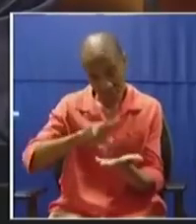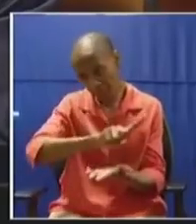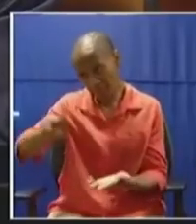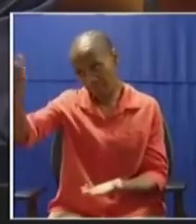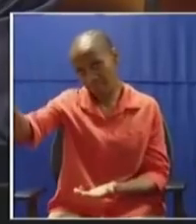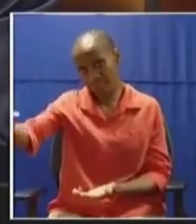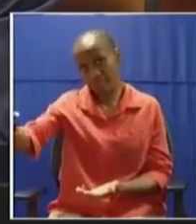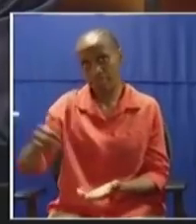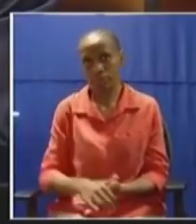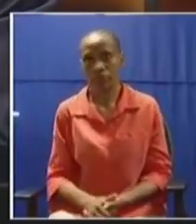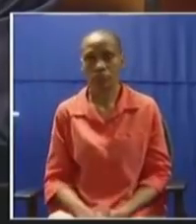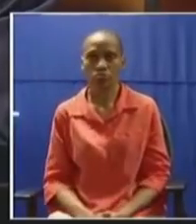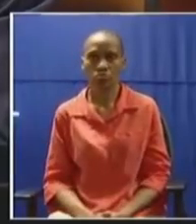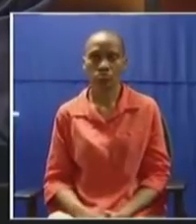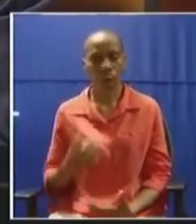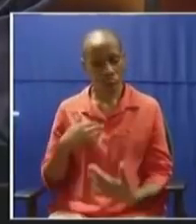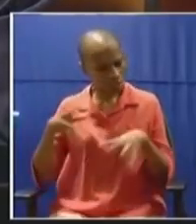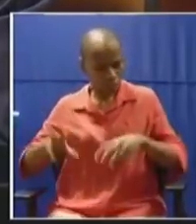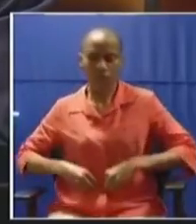I will do it with honor. Thank you.